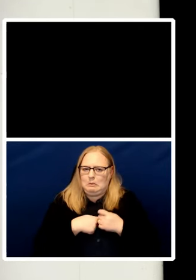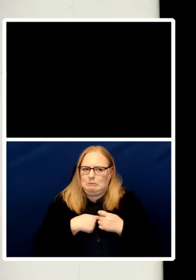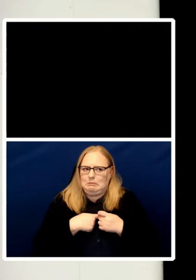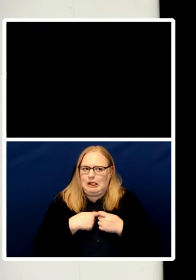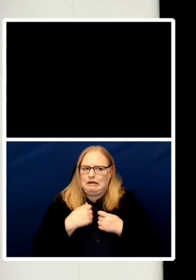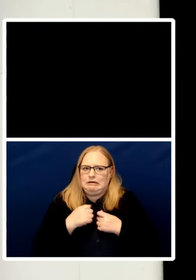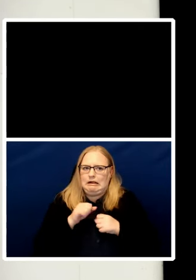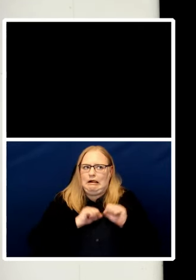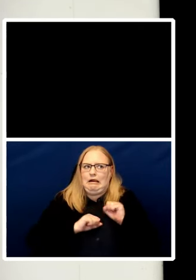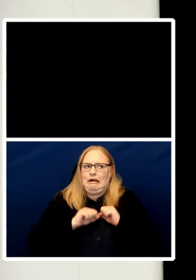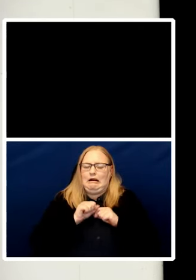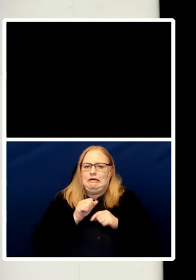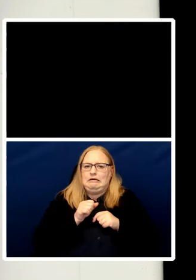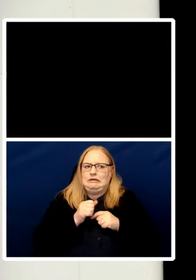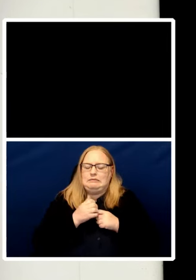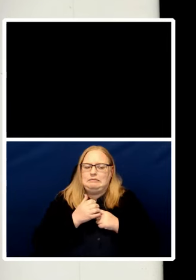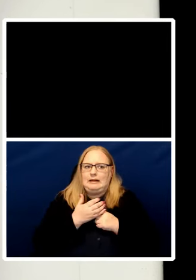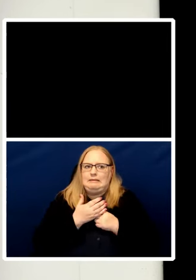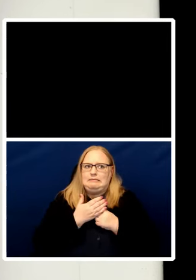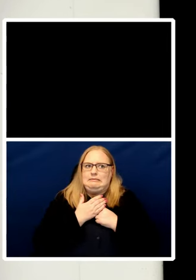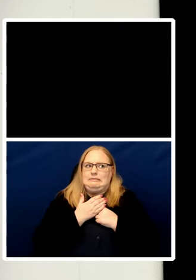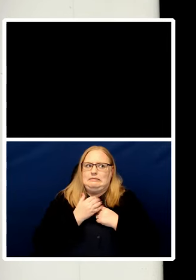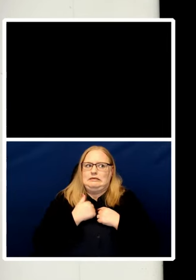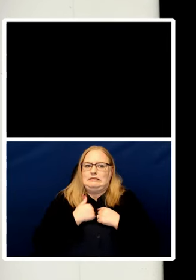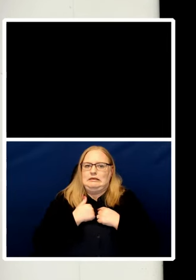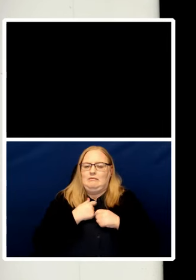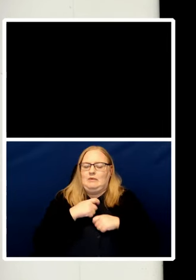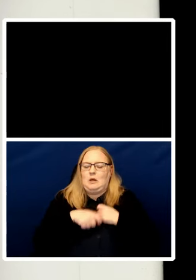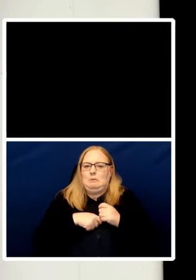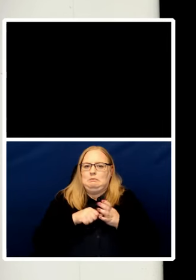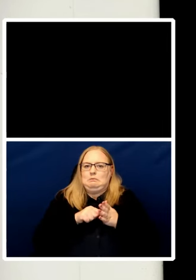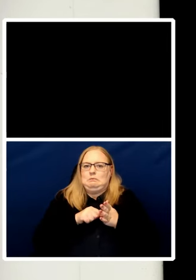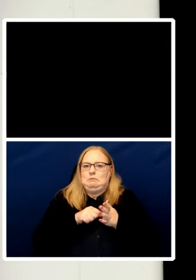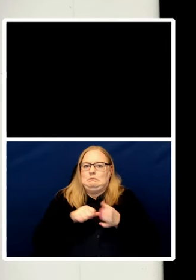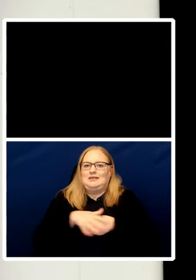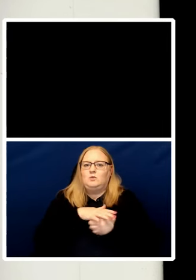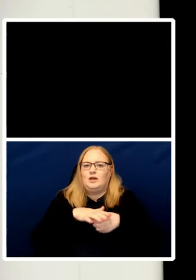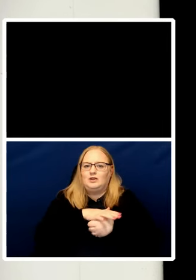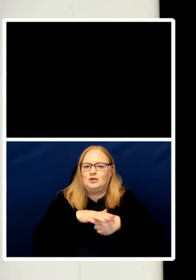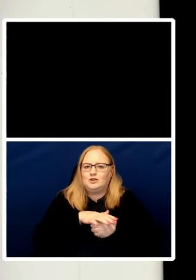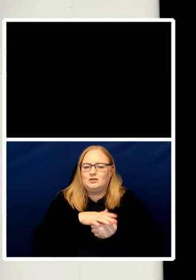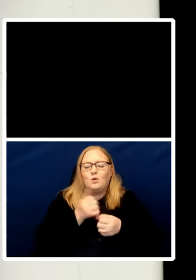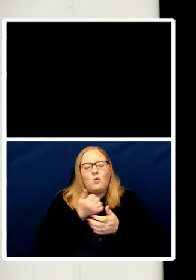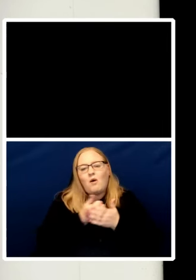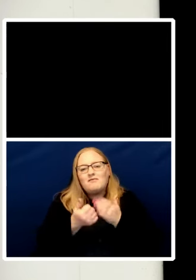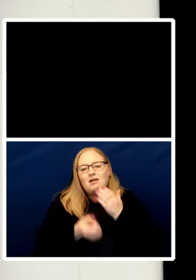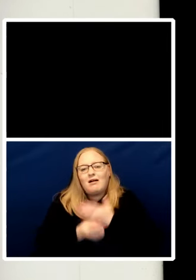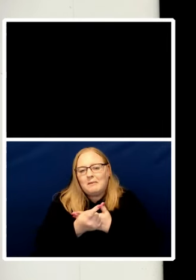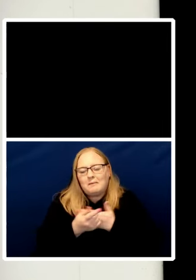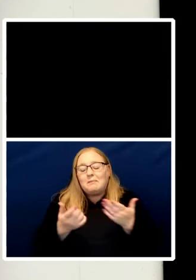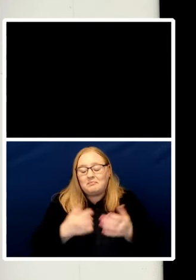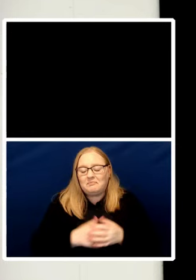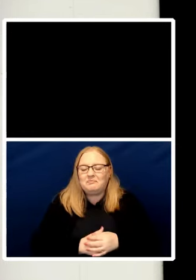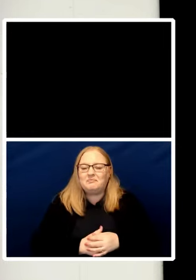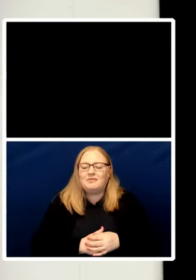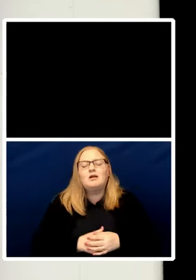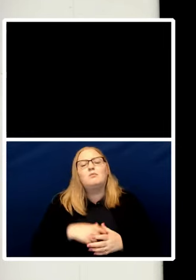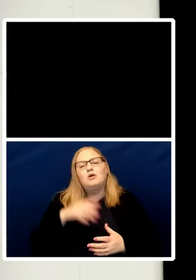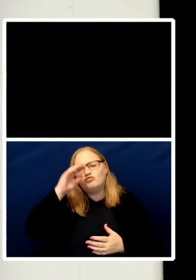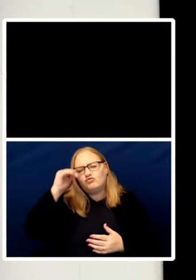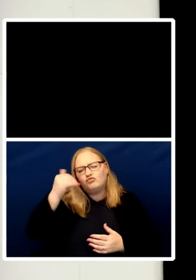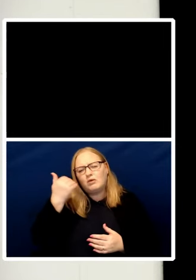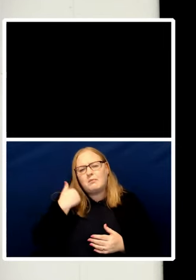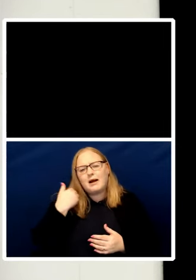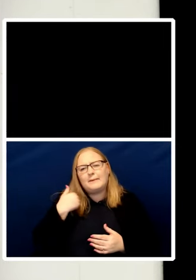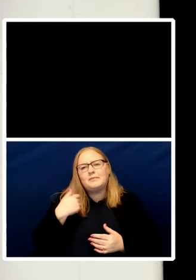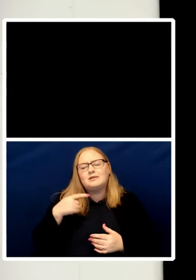dawn on them rarely or often but when it does it's amusing and I was reminded of Shami during the 19 the noughties